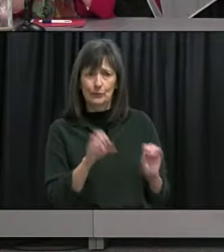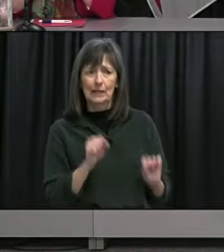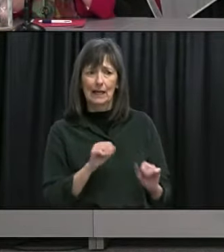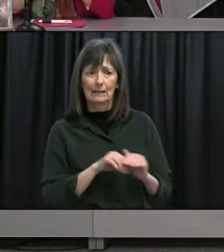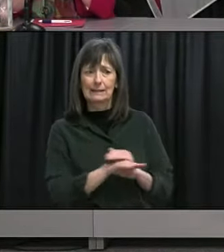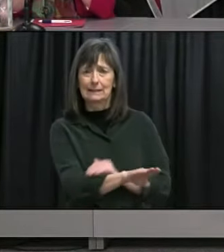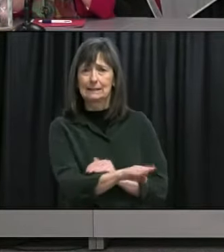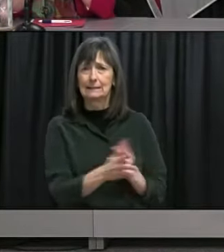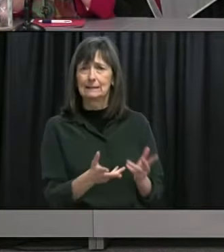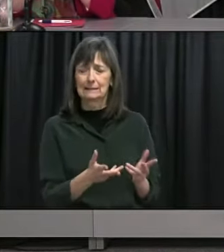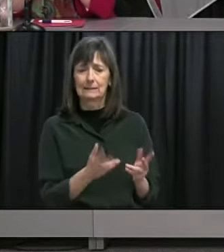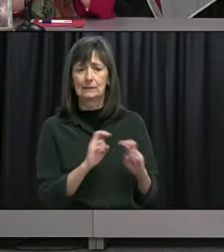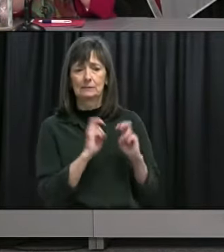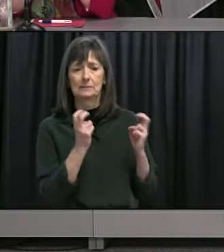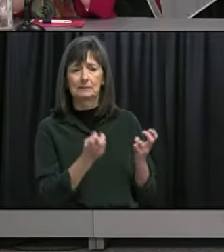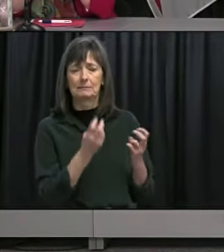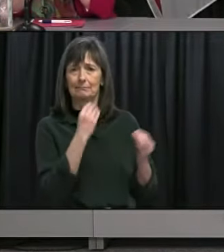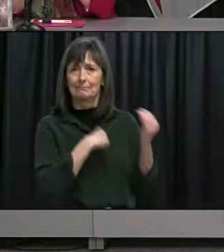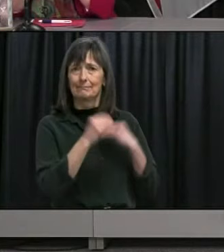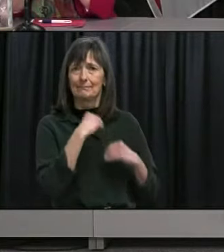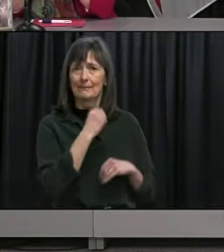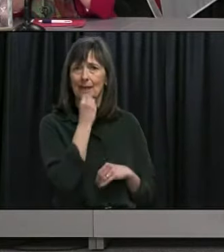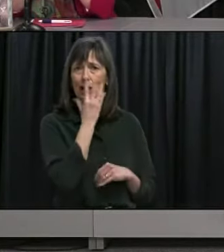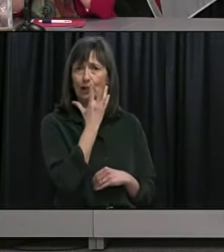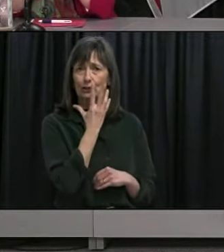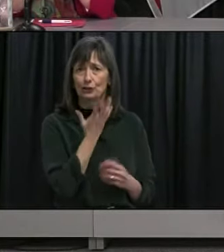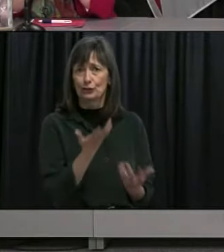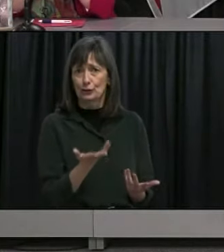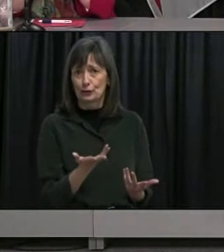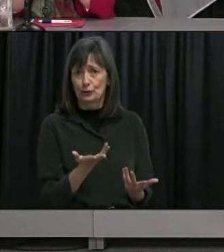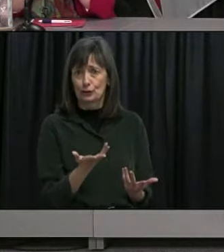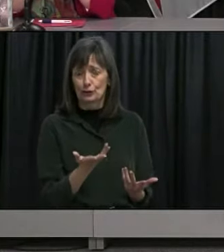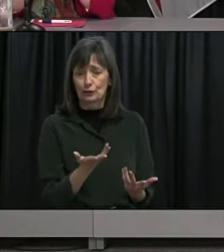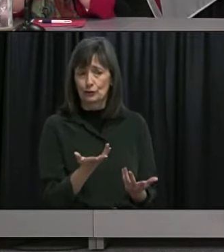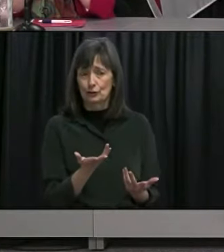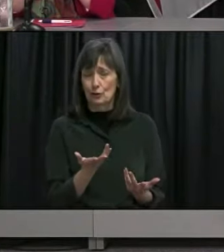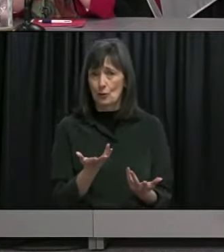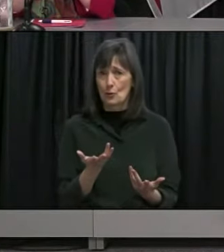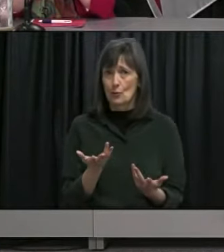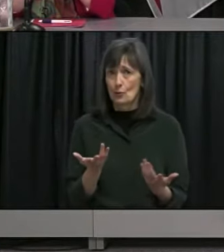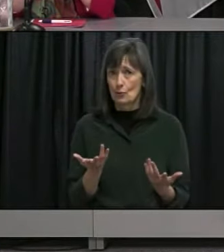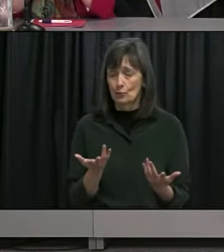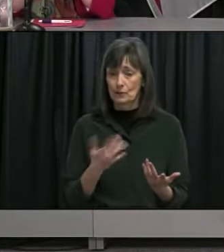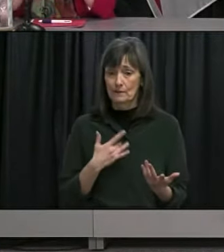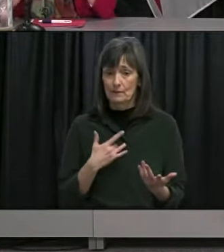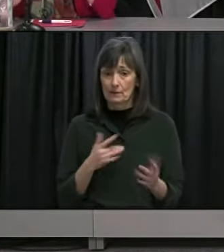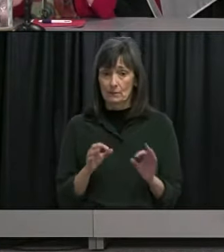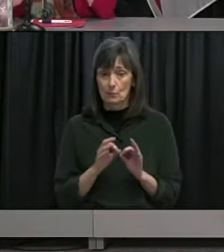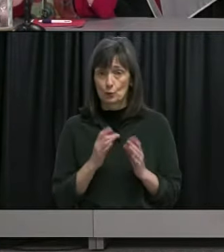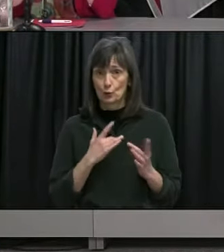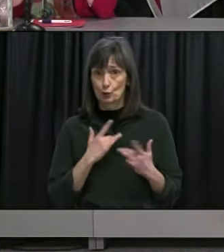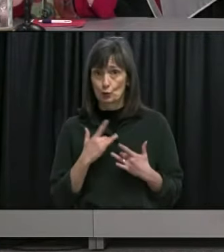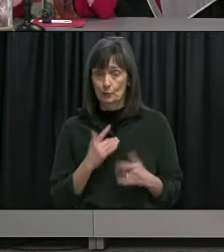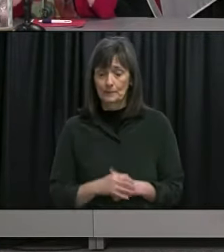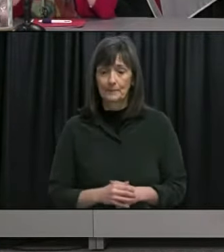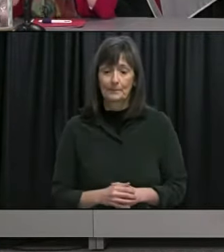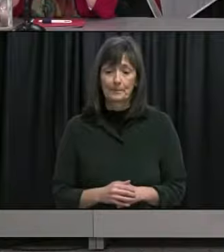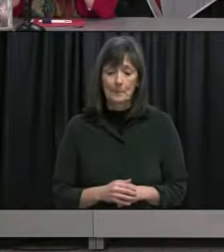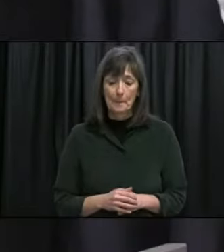can you speak to those concerns and how a safe act to be for kids at this time